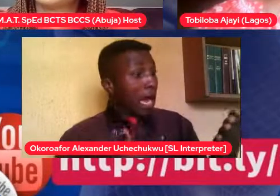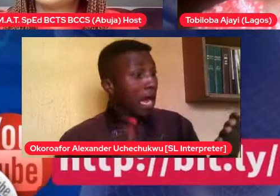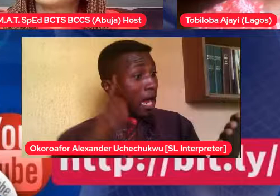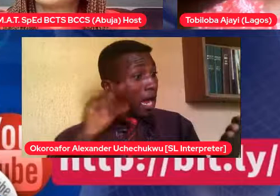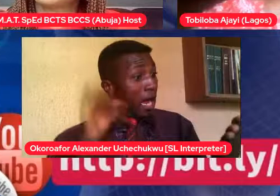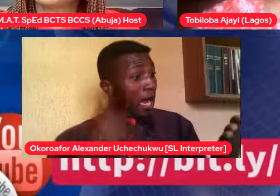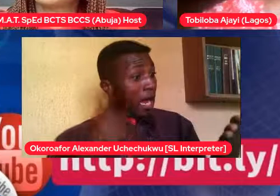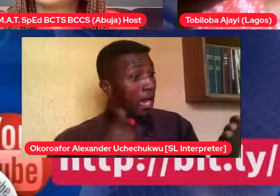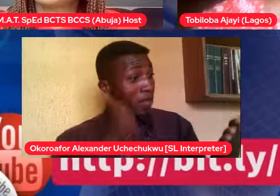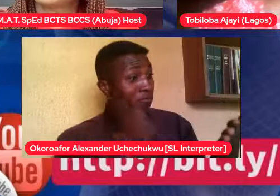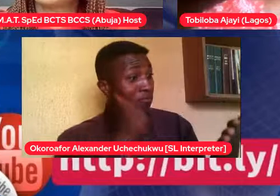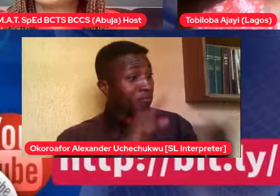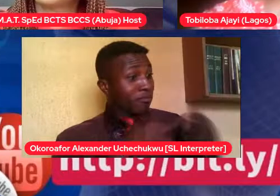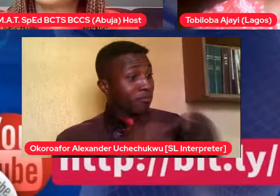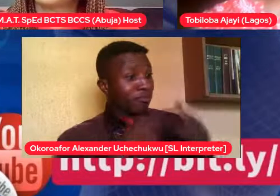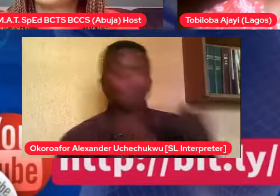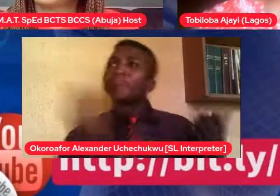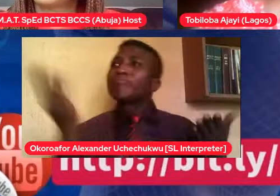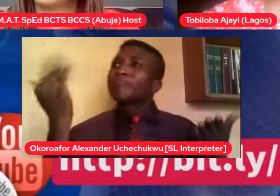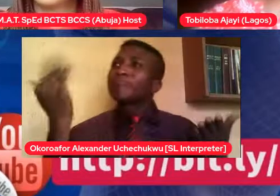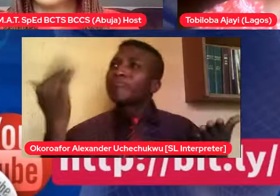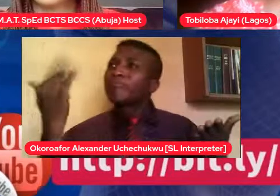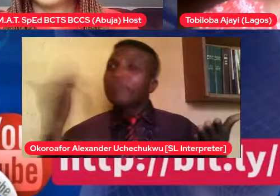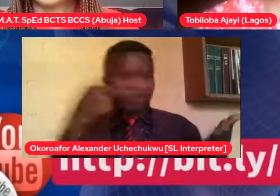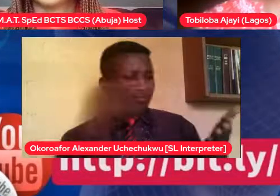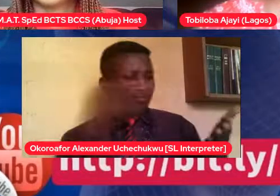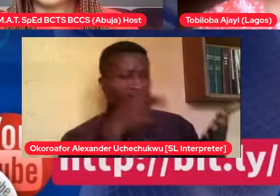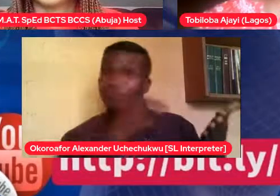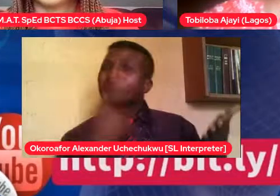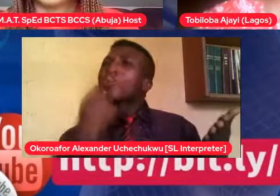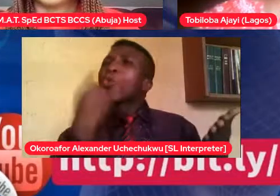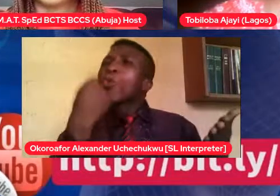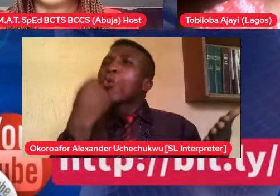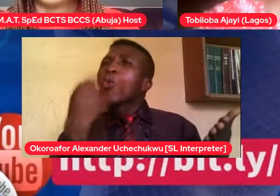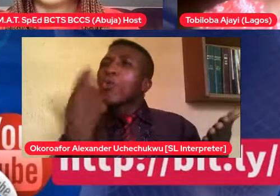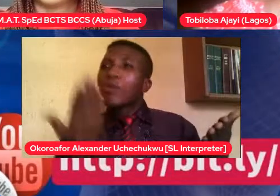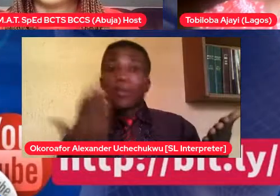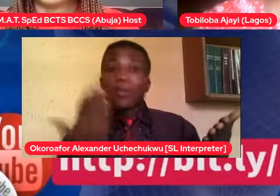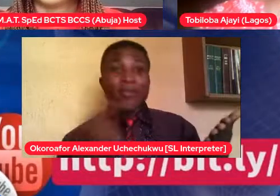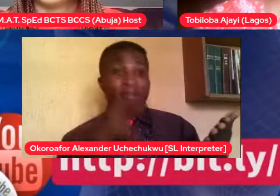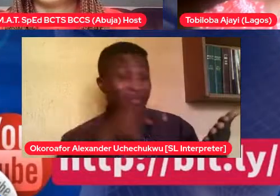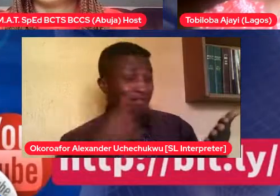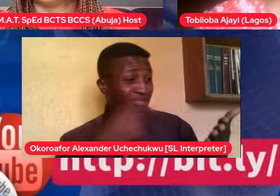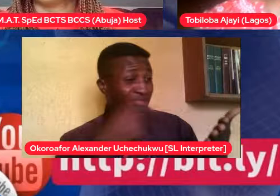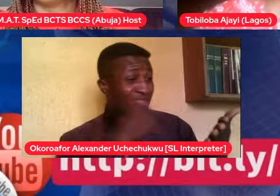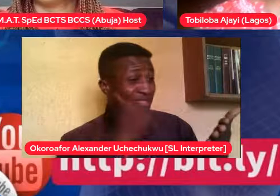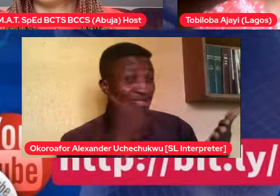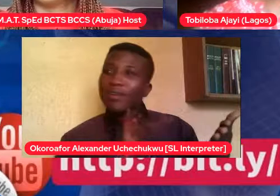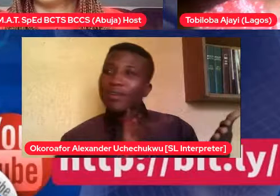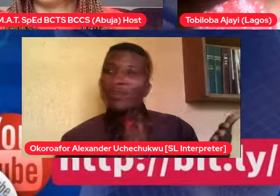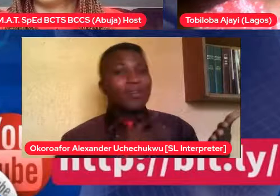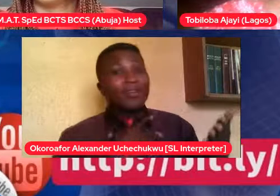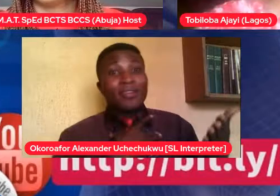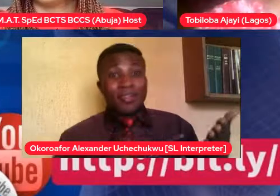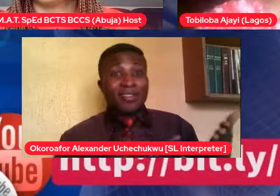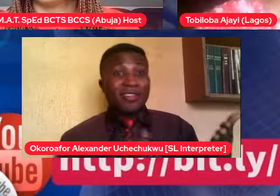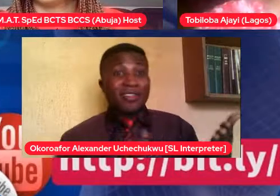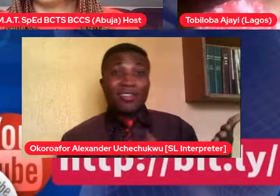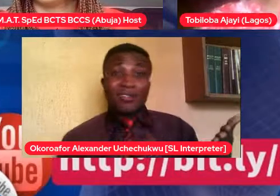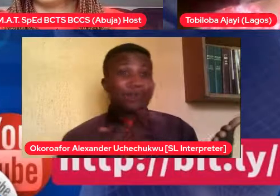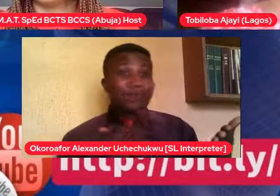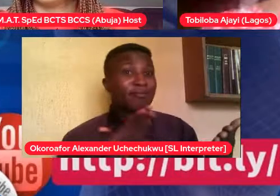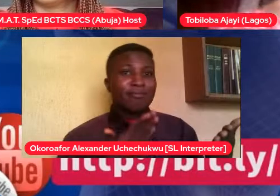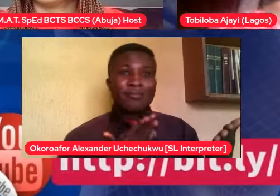Tolu now said, is this girl I like in school? Daddy, I really like her. She's so smart. Now, the person now said,